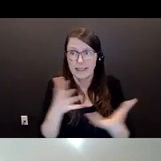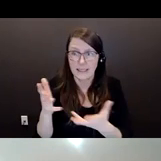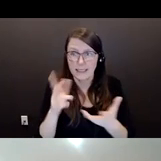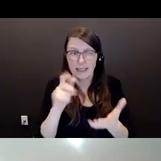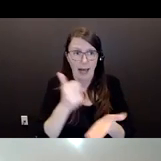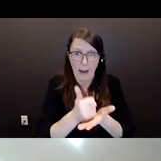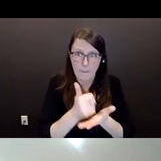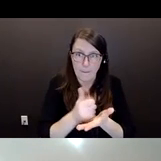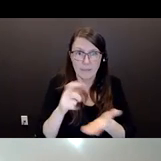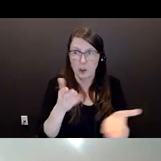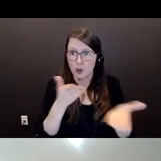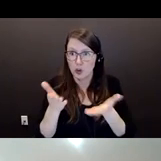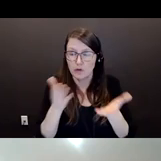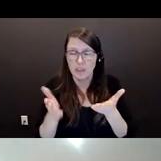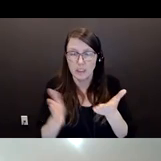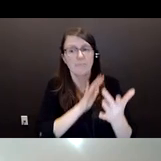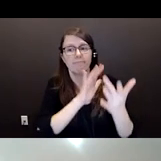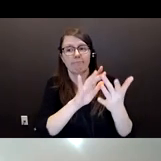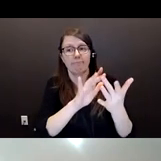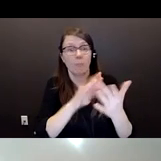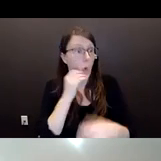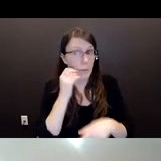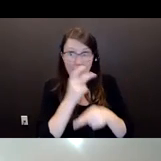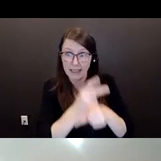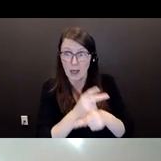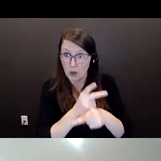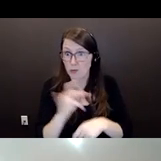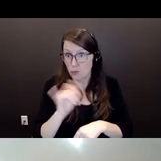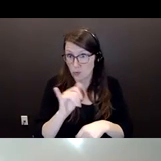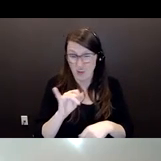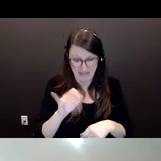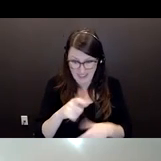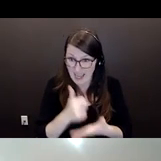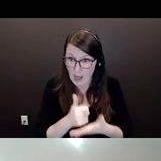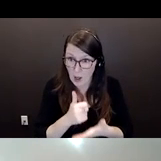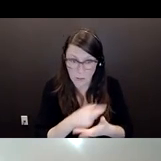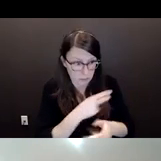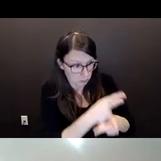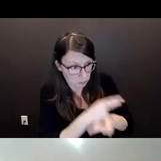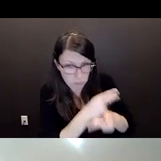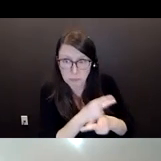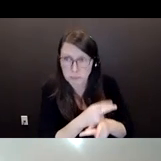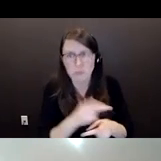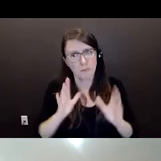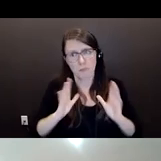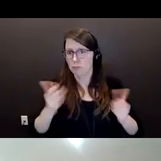home care. It's okay to ask for help when we need it in any time. Next slide.